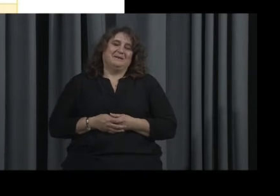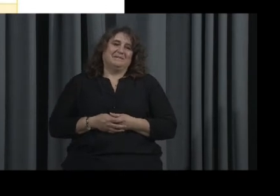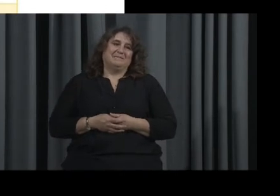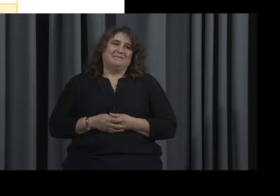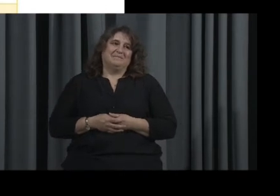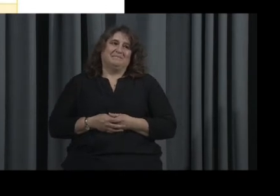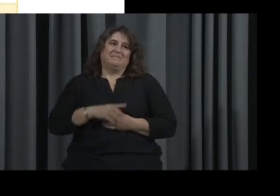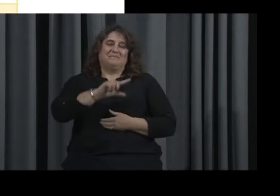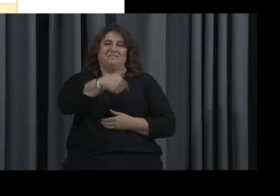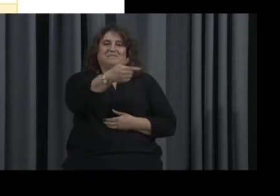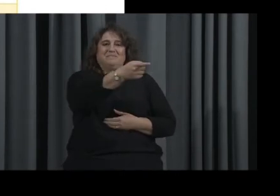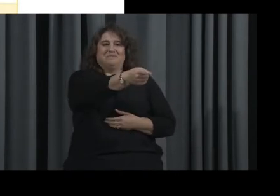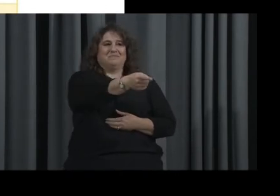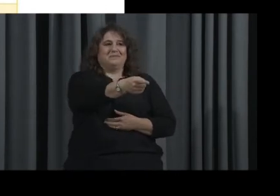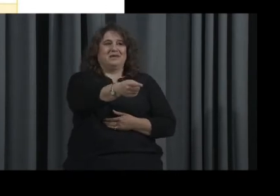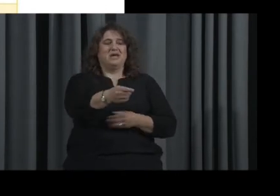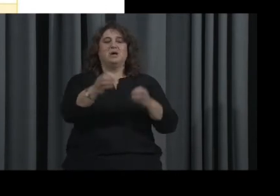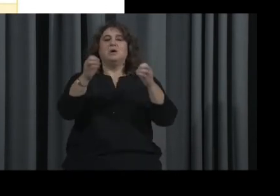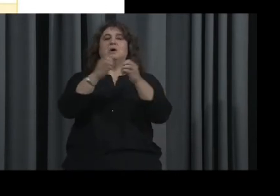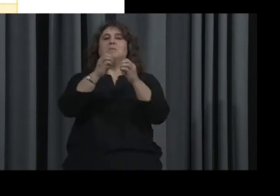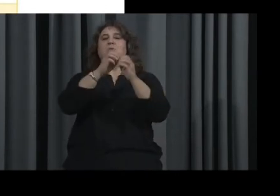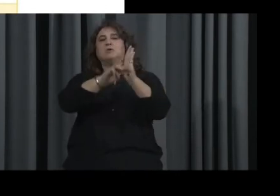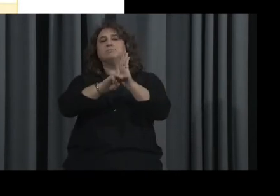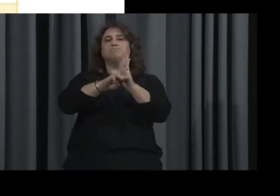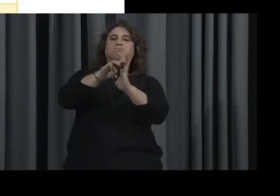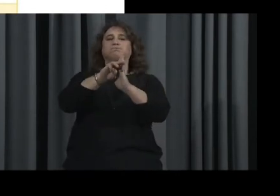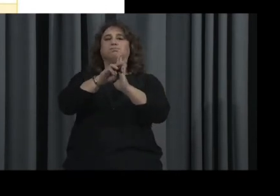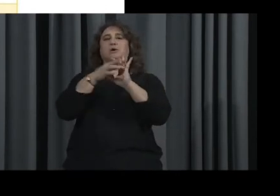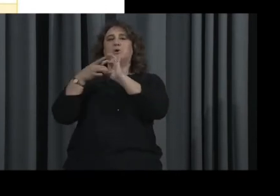All right. How about more mature relationships?